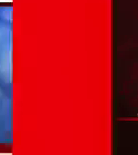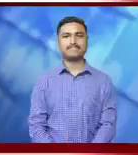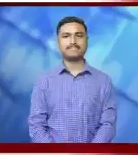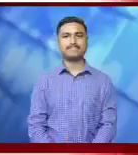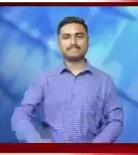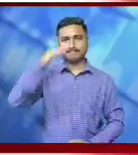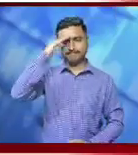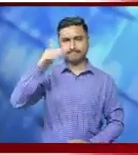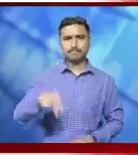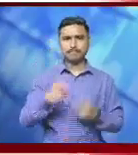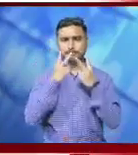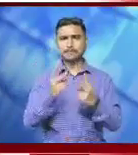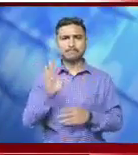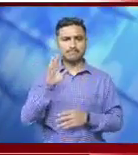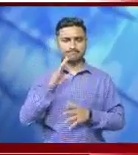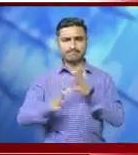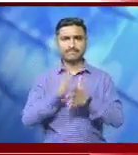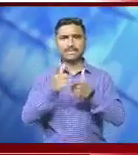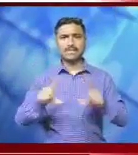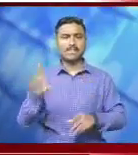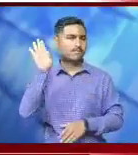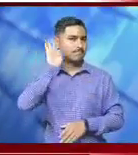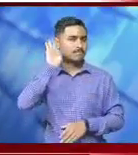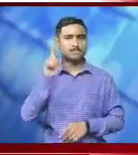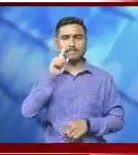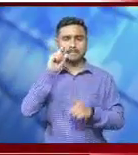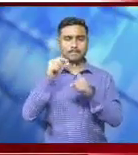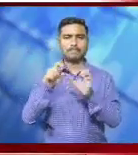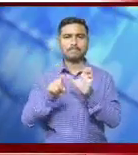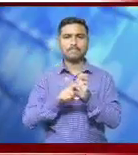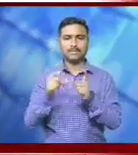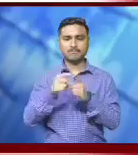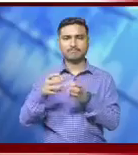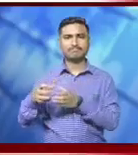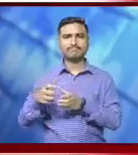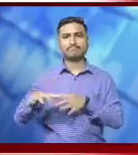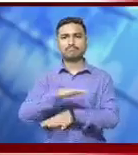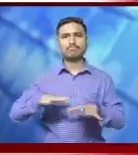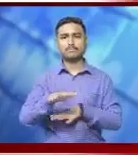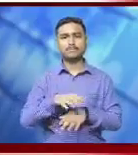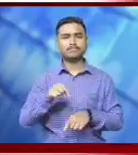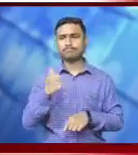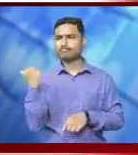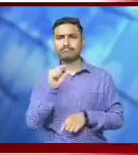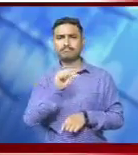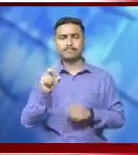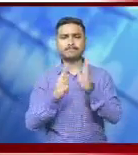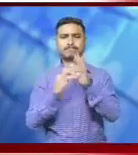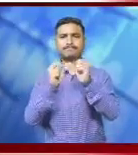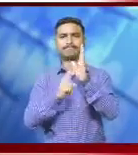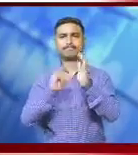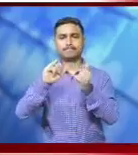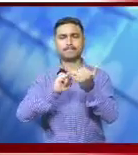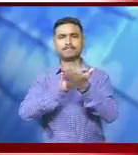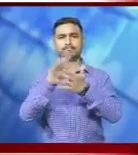Hello, you are watching a special broadcast of IPR Department on News for Hearing Impaired. I am Manisha and